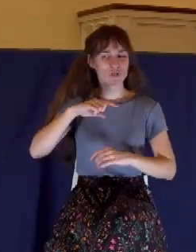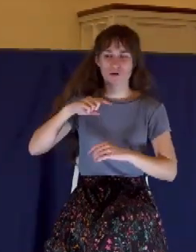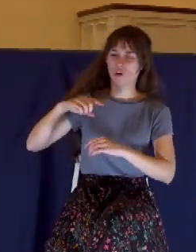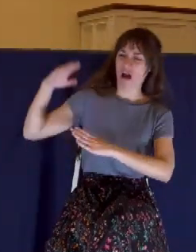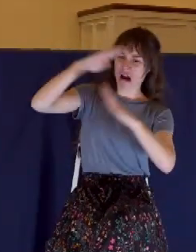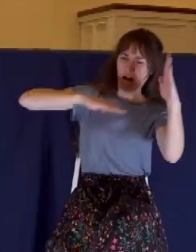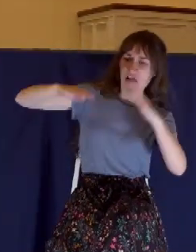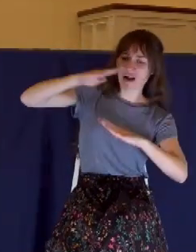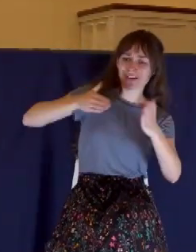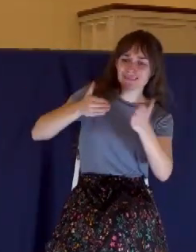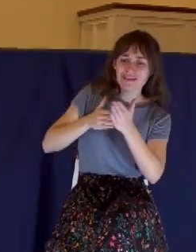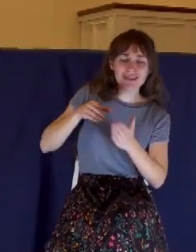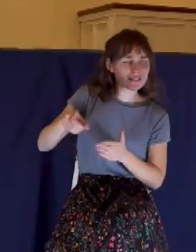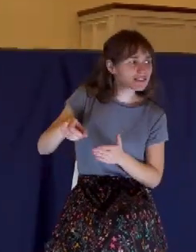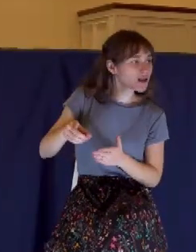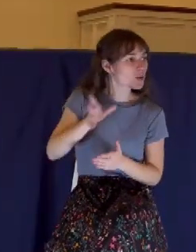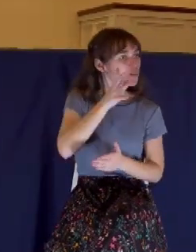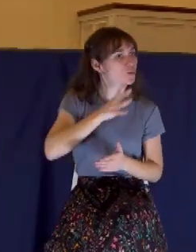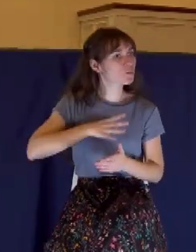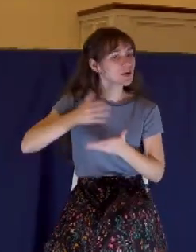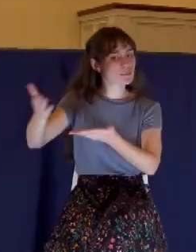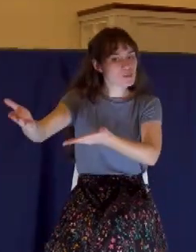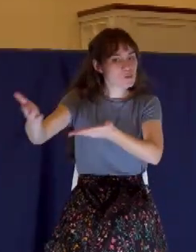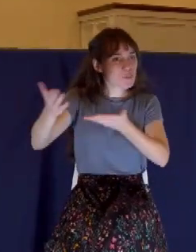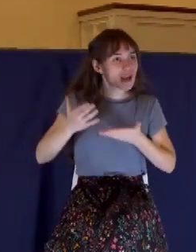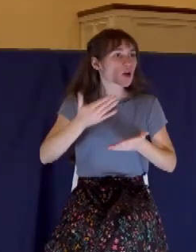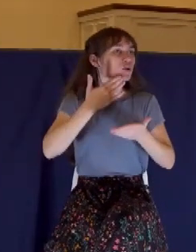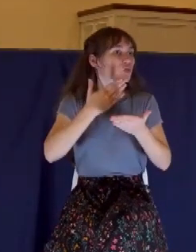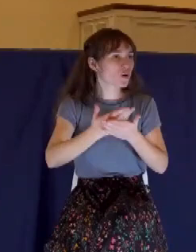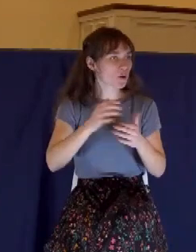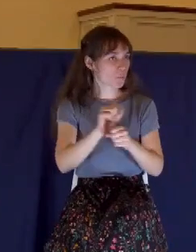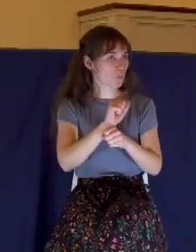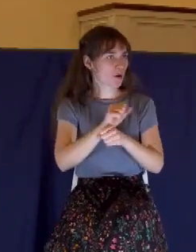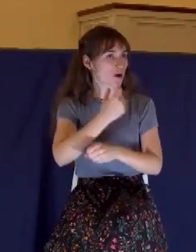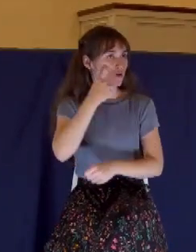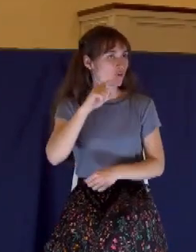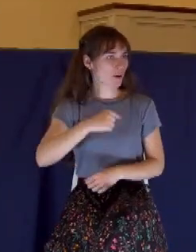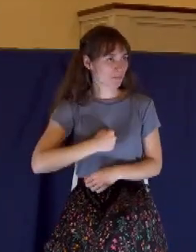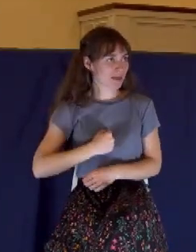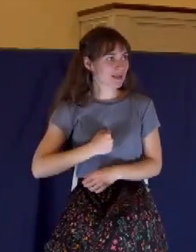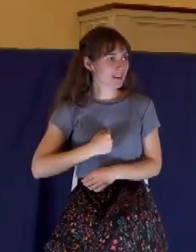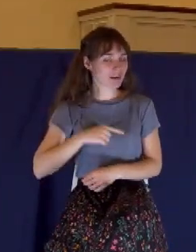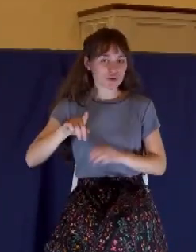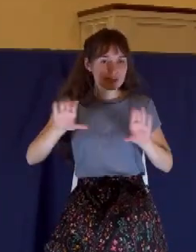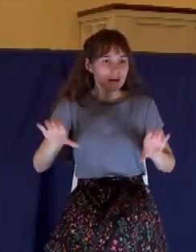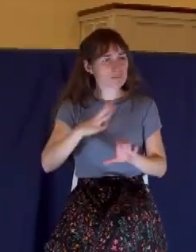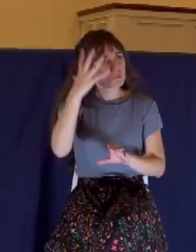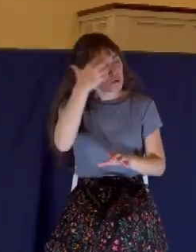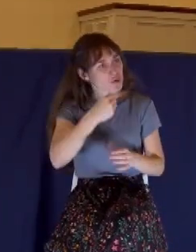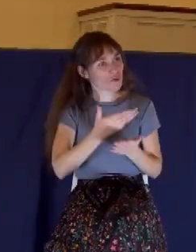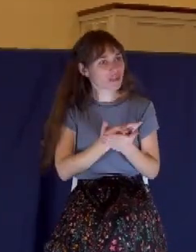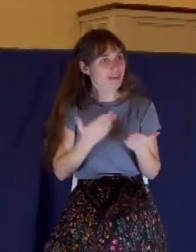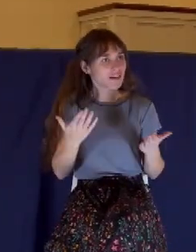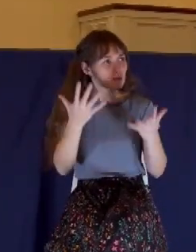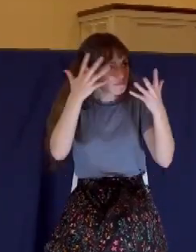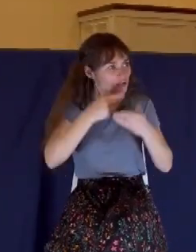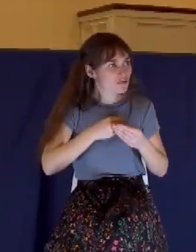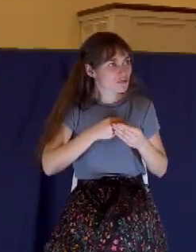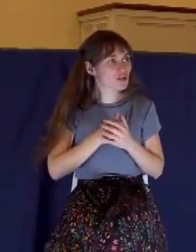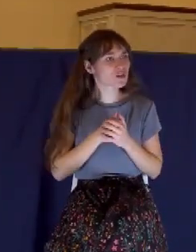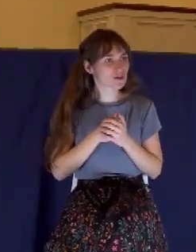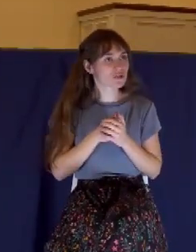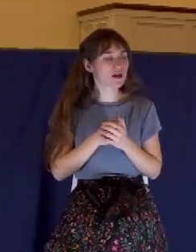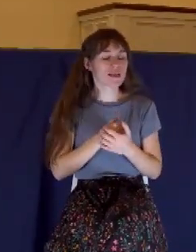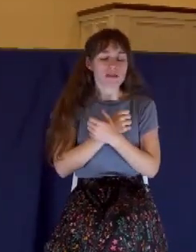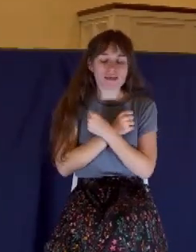wrought a good work on me. She's done excellently. She's done beautifully. Lavish love on